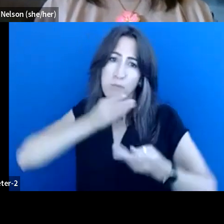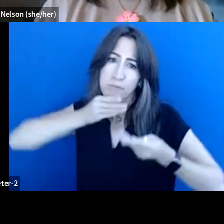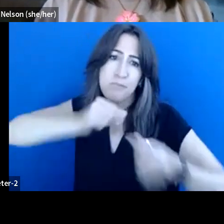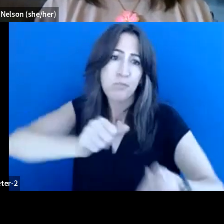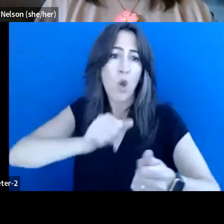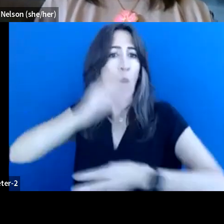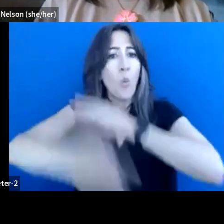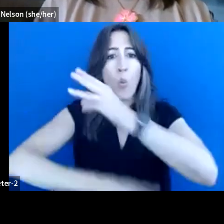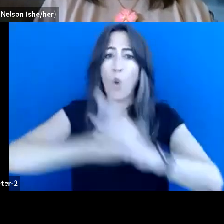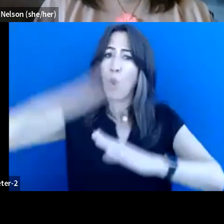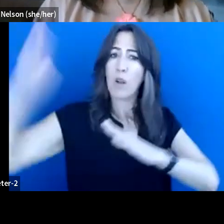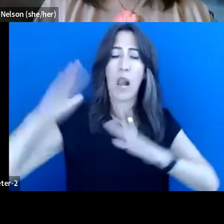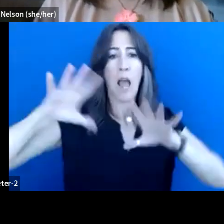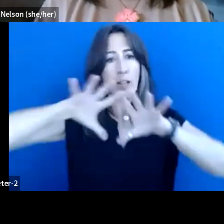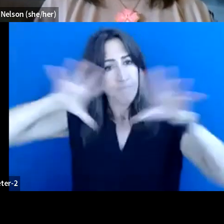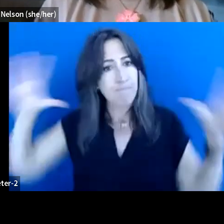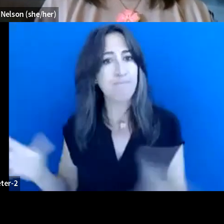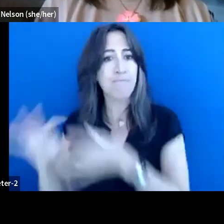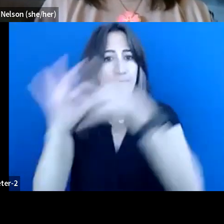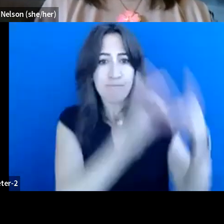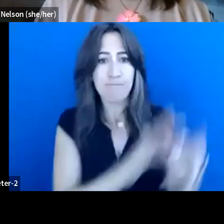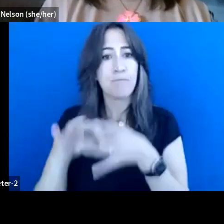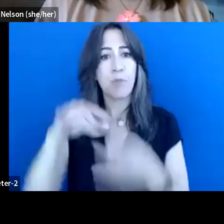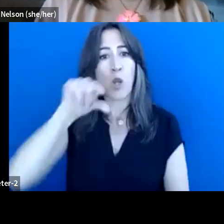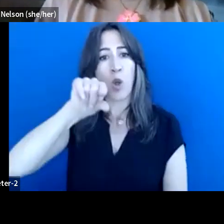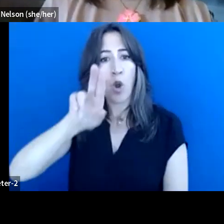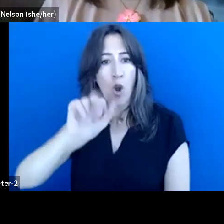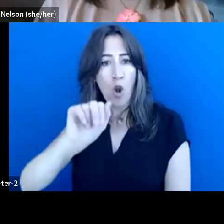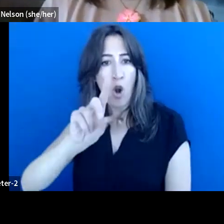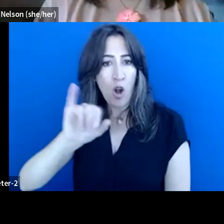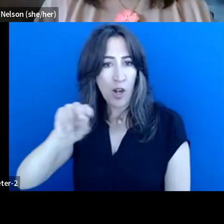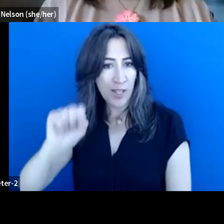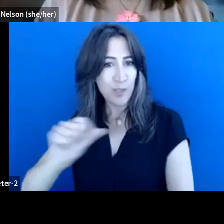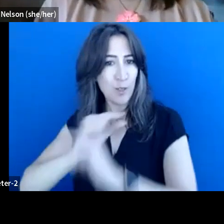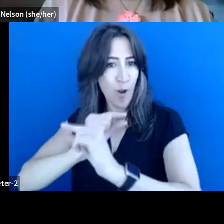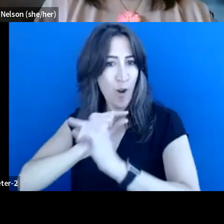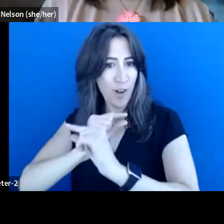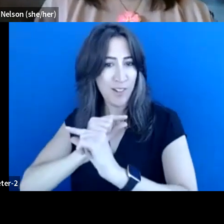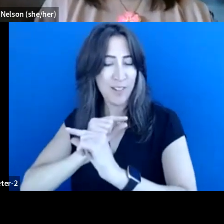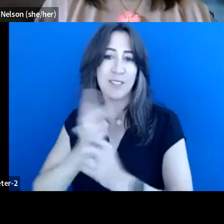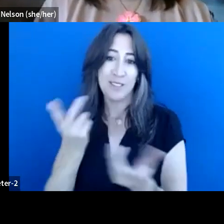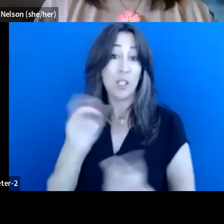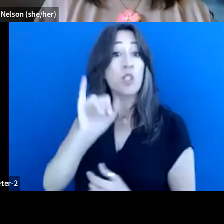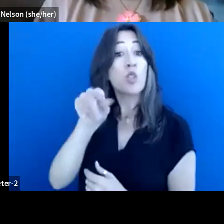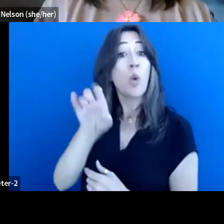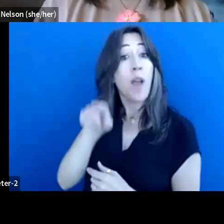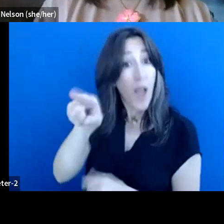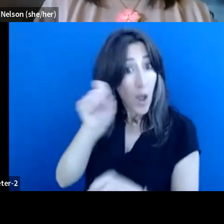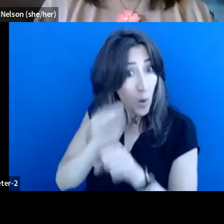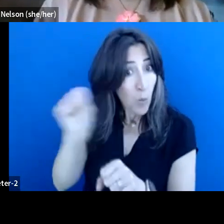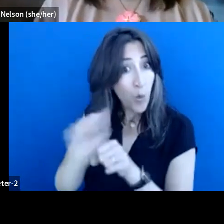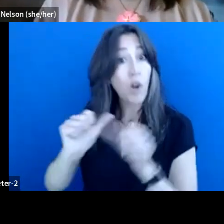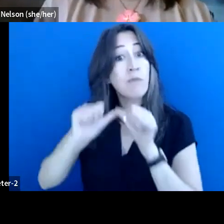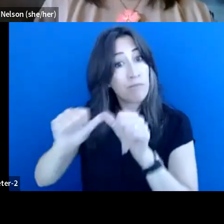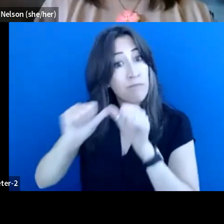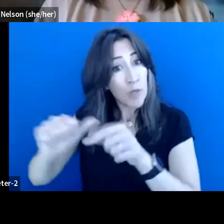of guardians. Joanne, she works, you know, making sure that the training continues to happen with